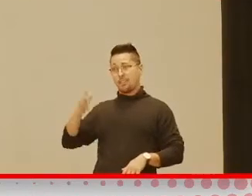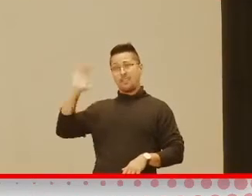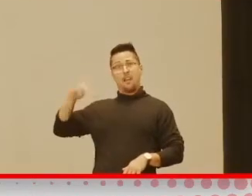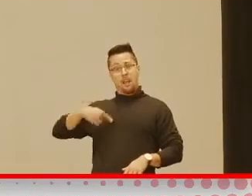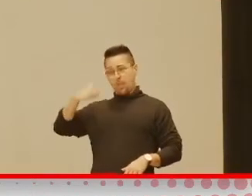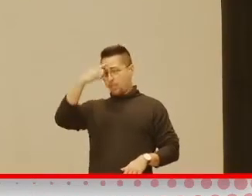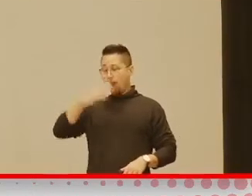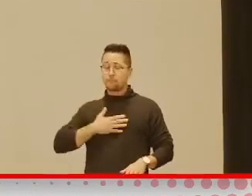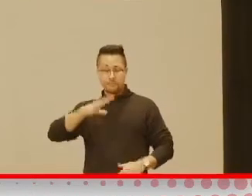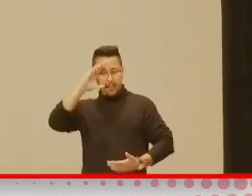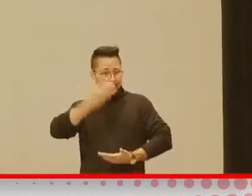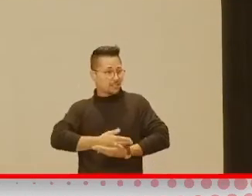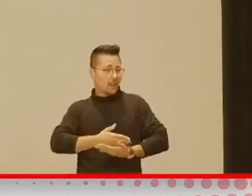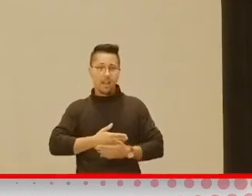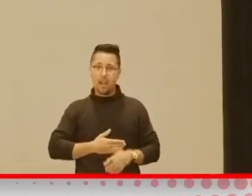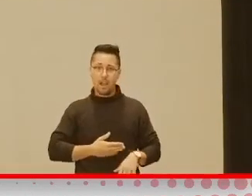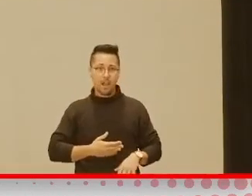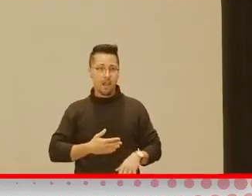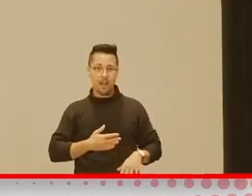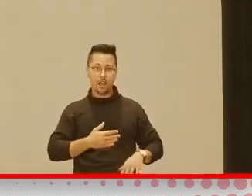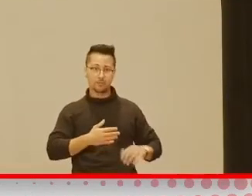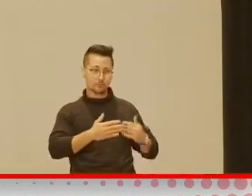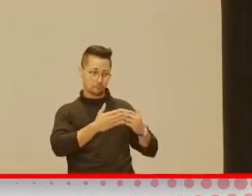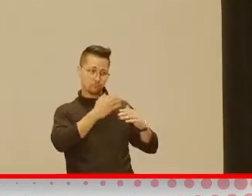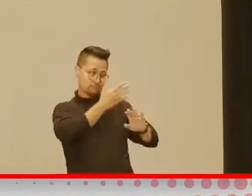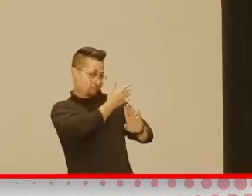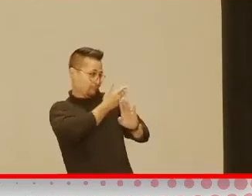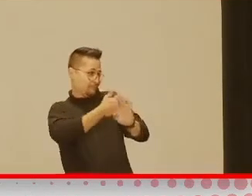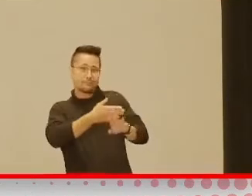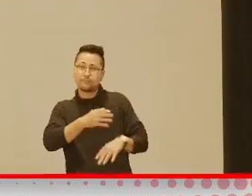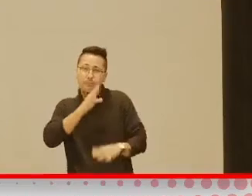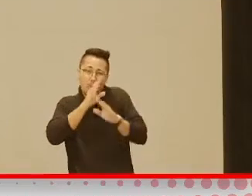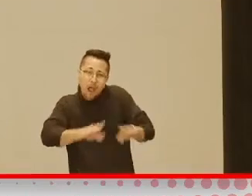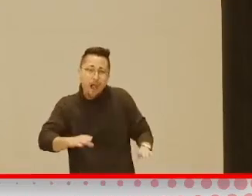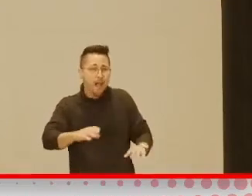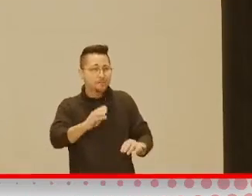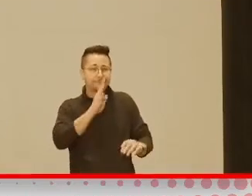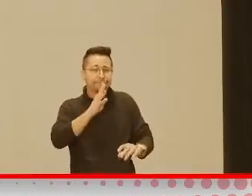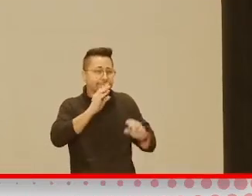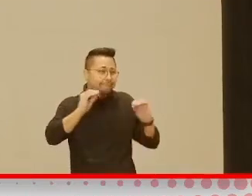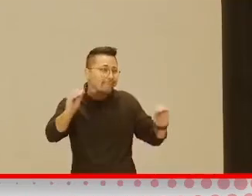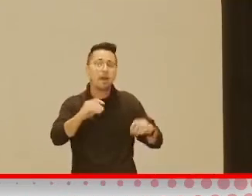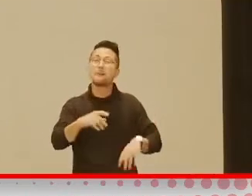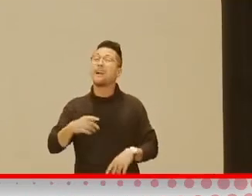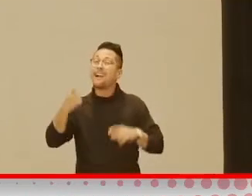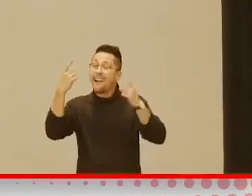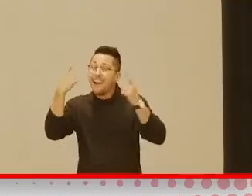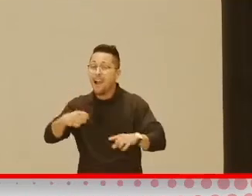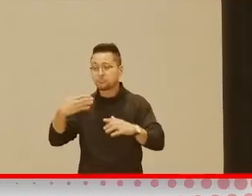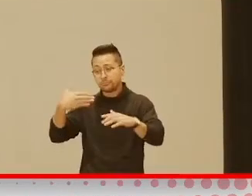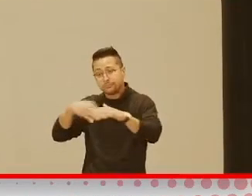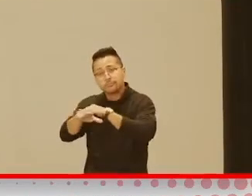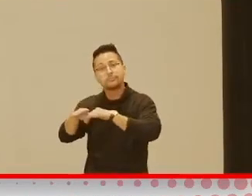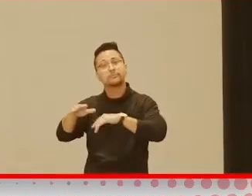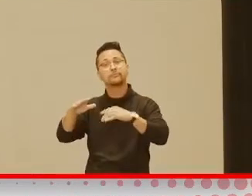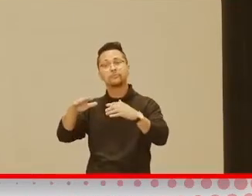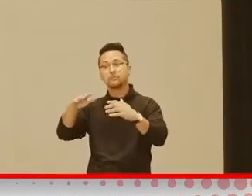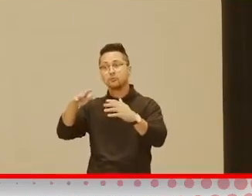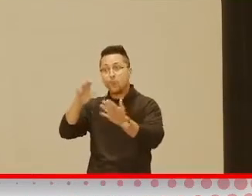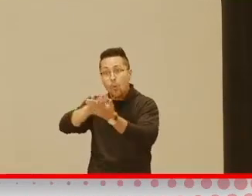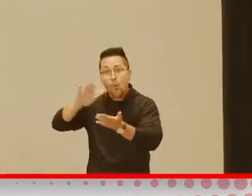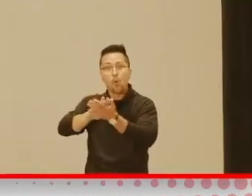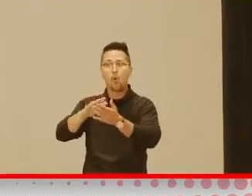you know, in preschool and, you know, around other children and the speech therapies and all those things,